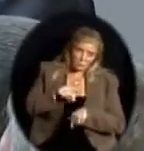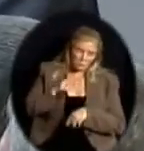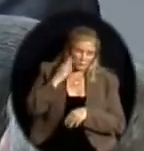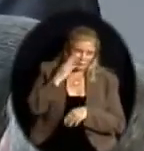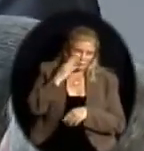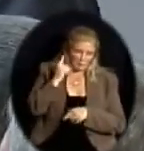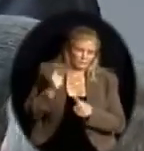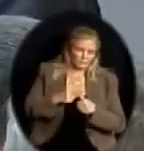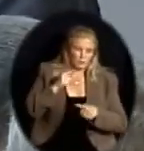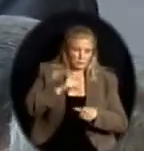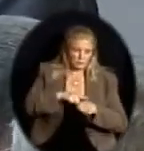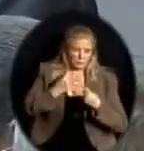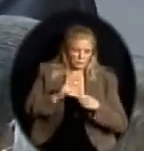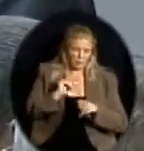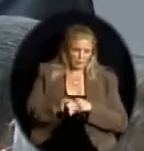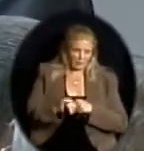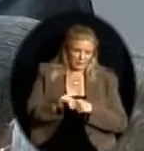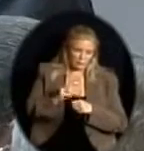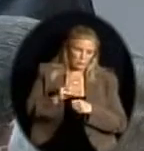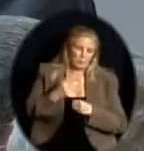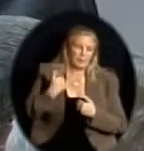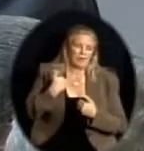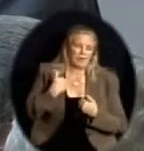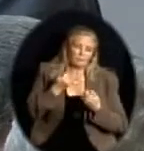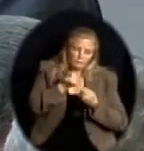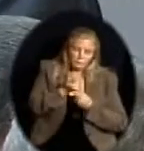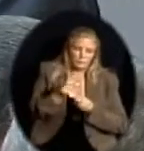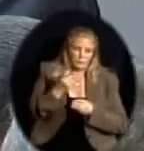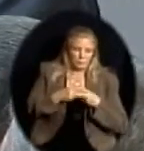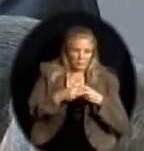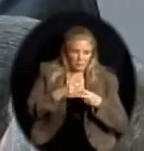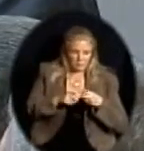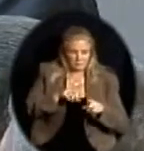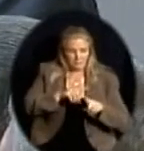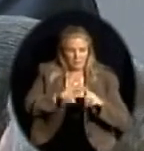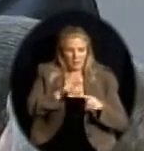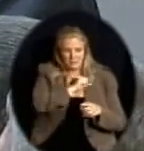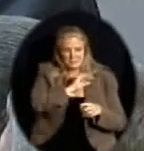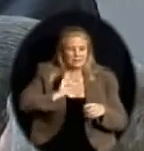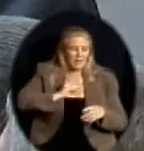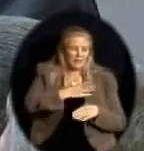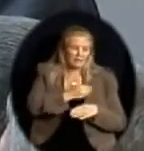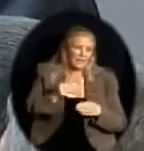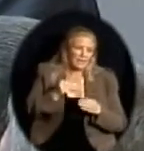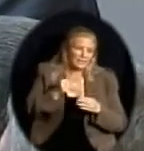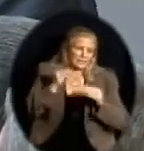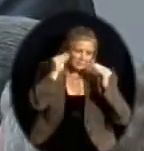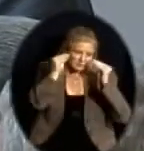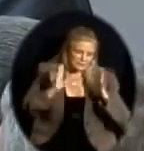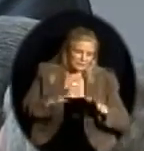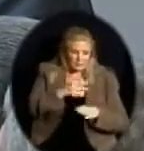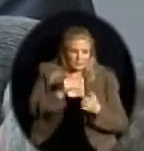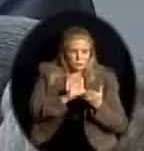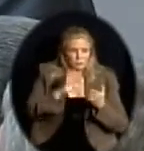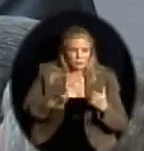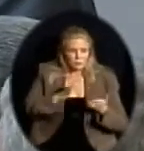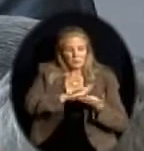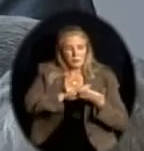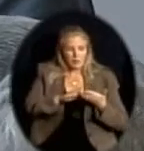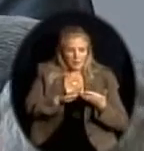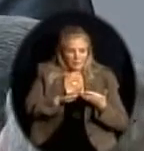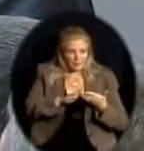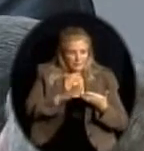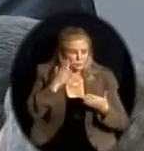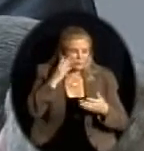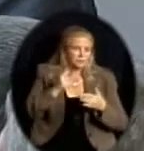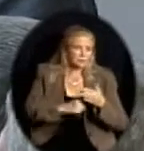certain things, and luckily the administration and the students and teachers were very nice. Sometimes we'd get it torn down and halfway put up. But we got